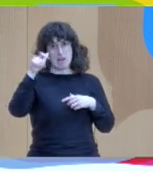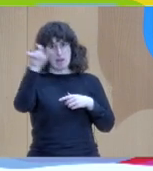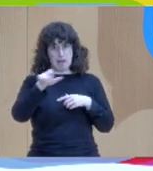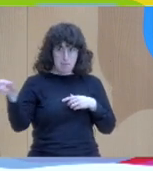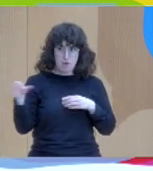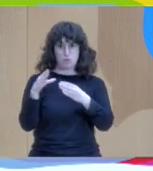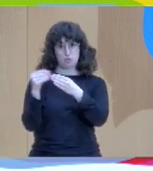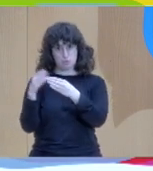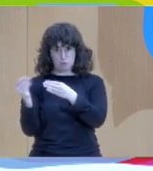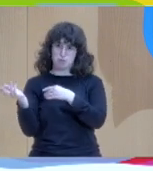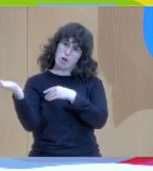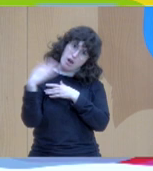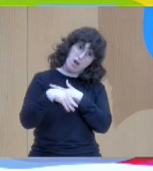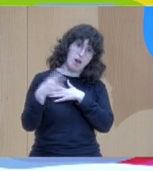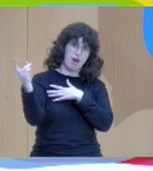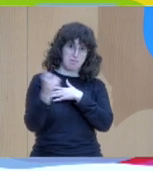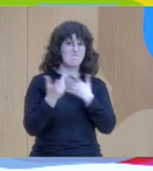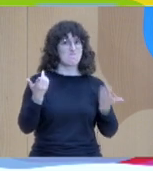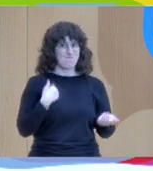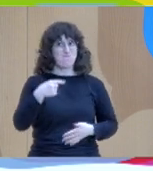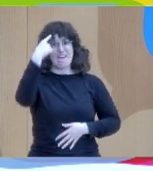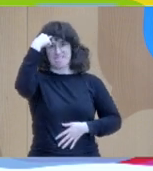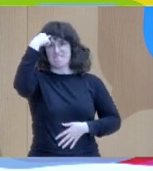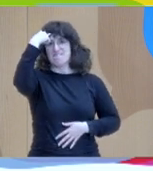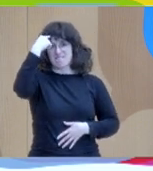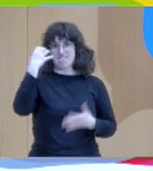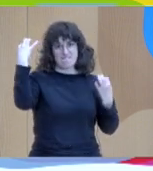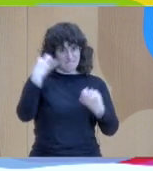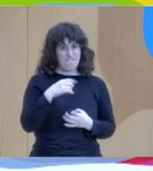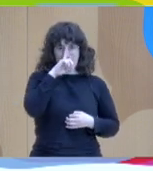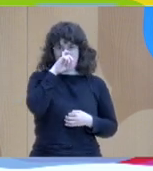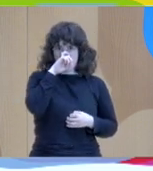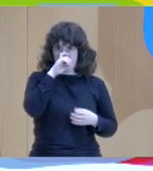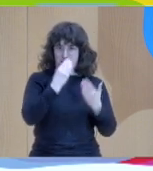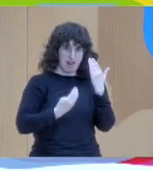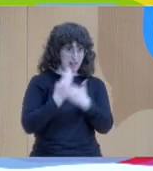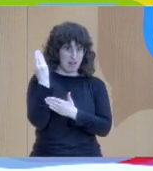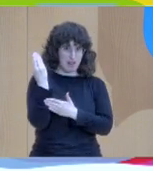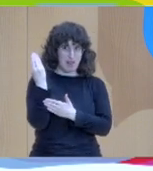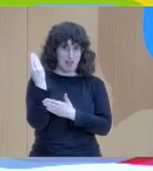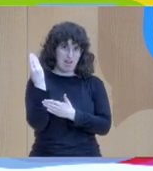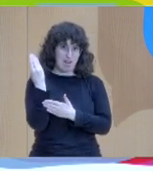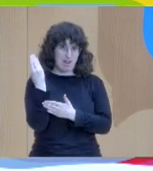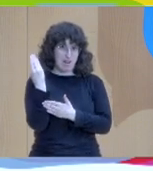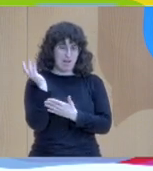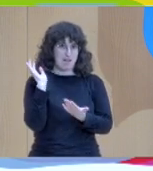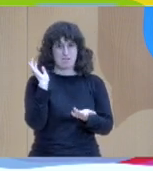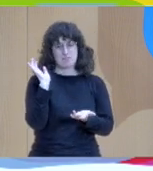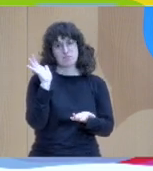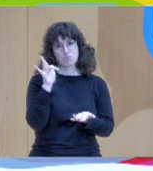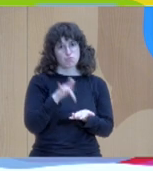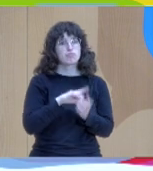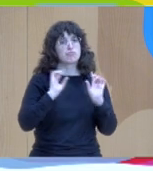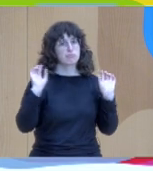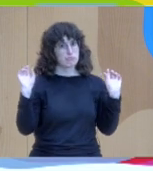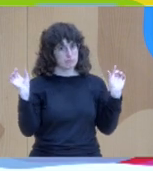had, I remember the moment. In the morning, we had a meeting with